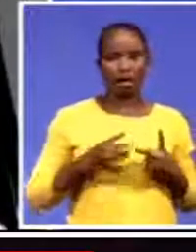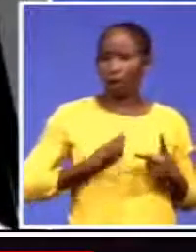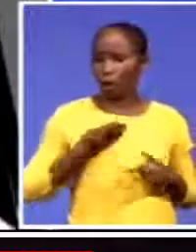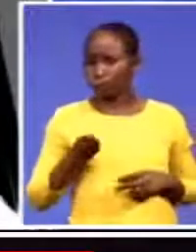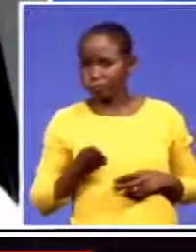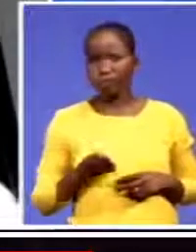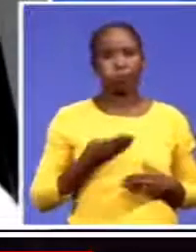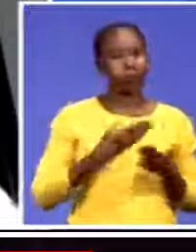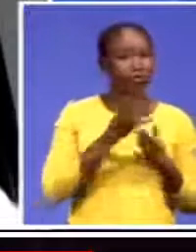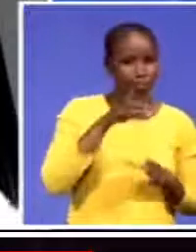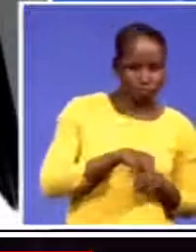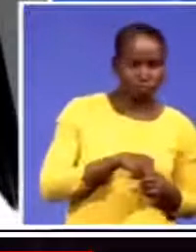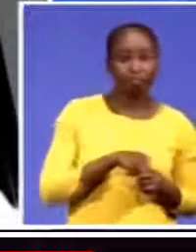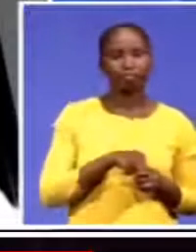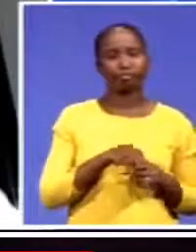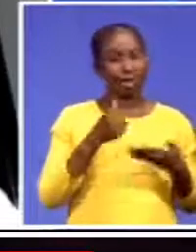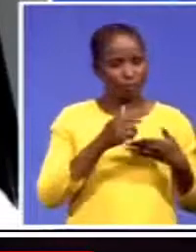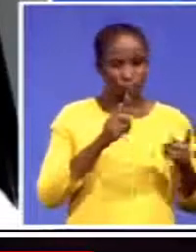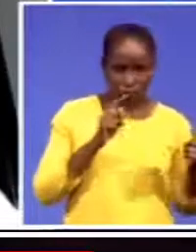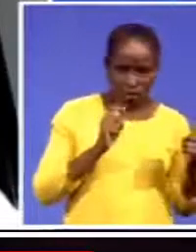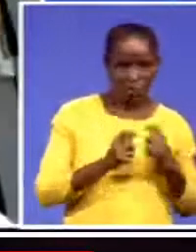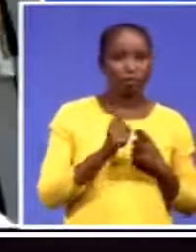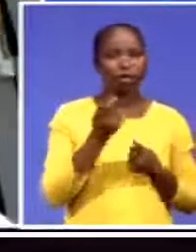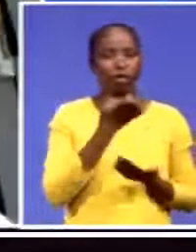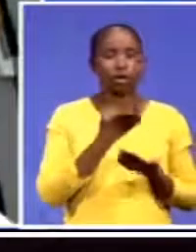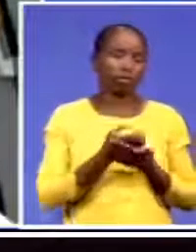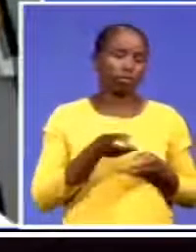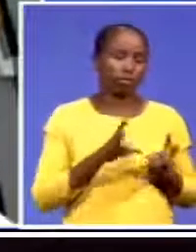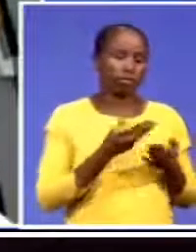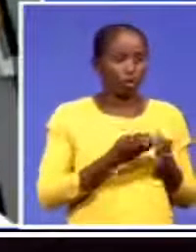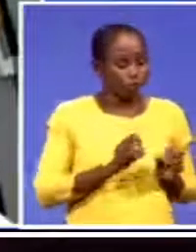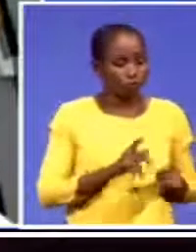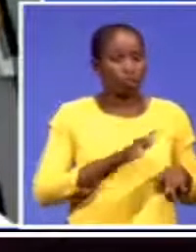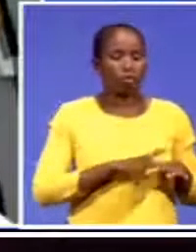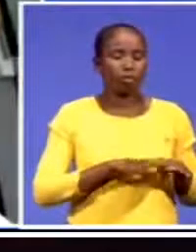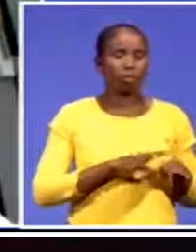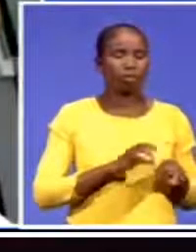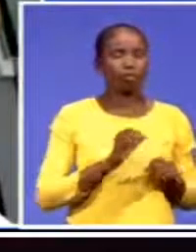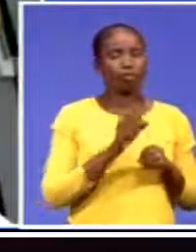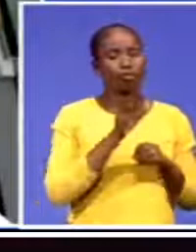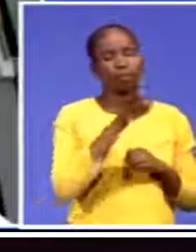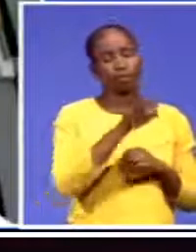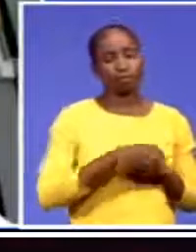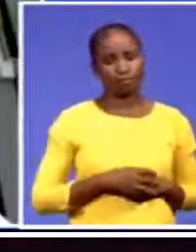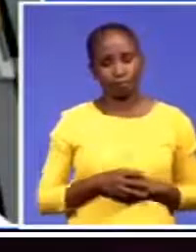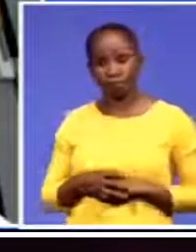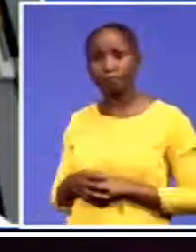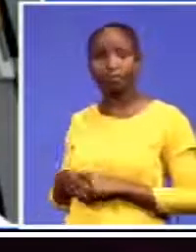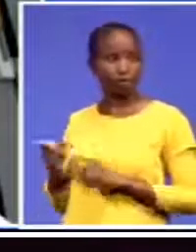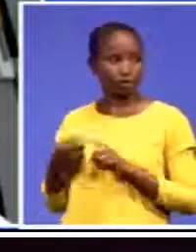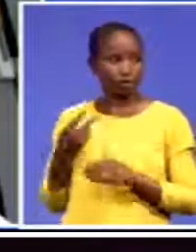our economic prospects and opportunity going forward. From what both of you are saying, clearly there's a lot of work going ahead.